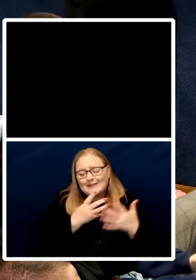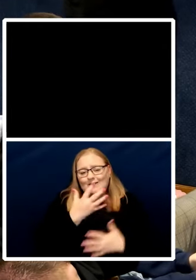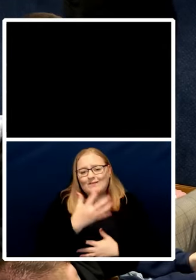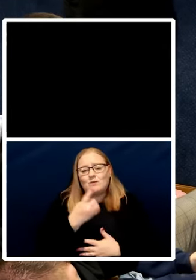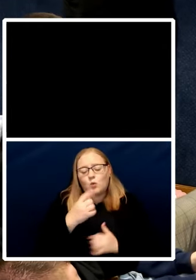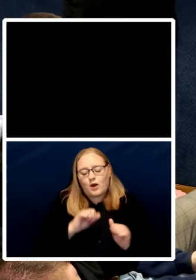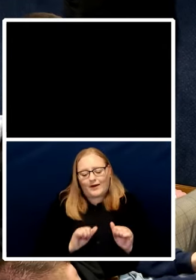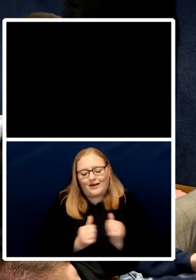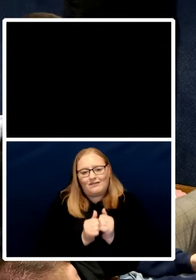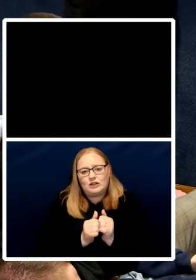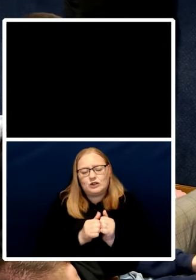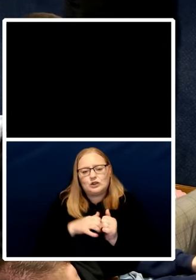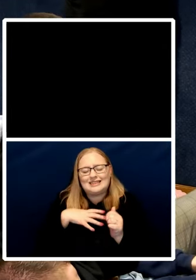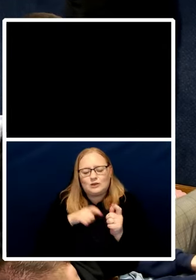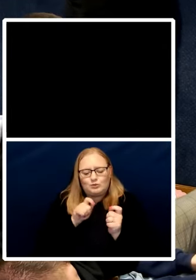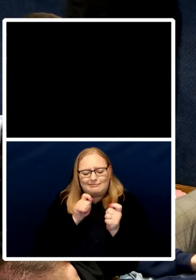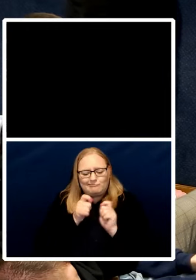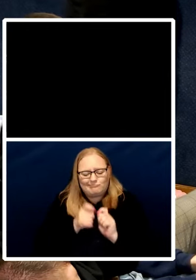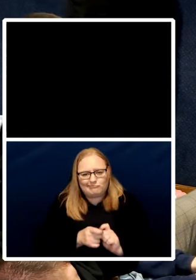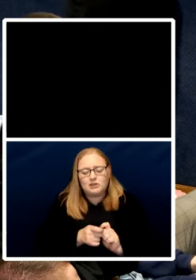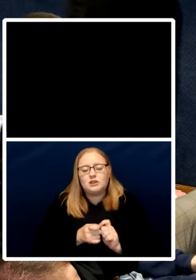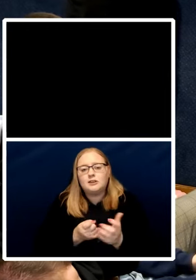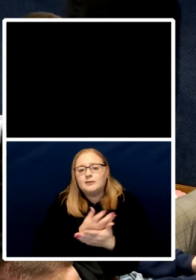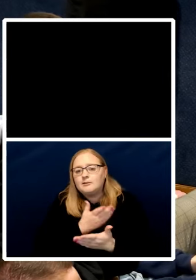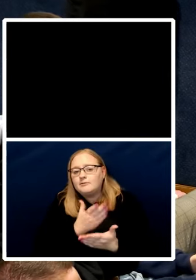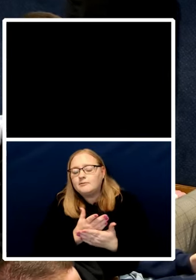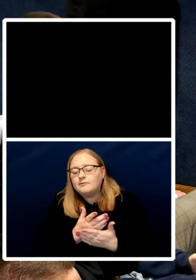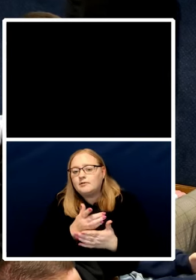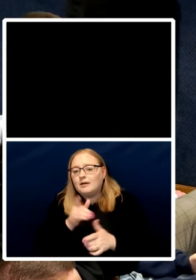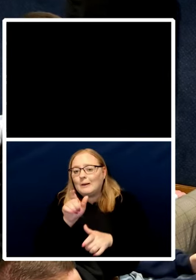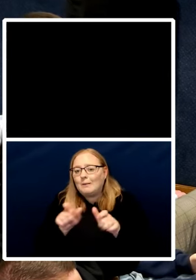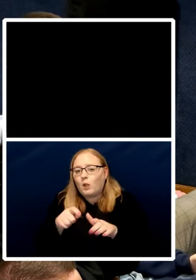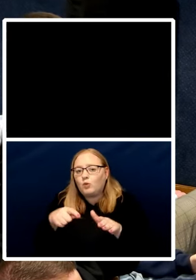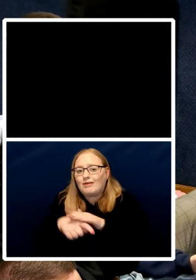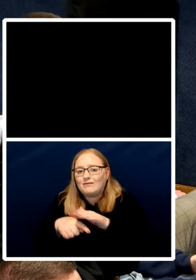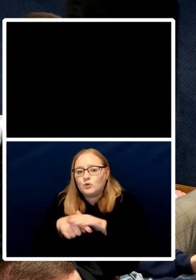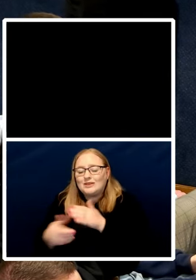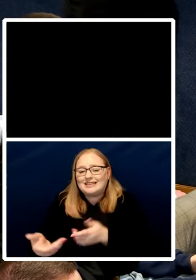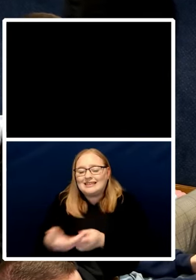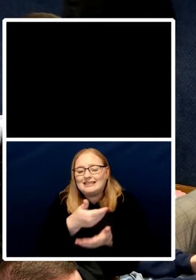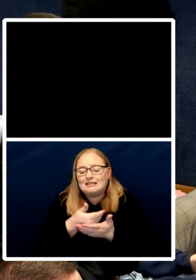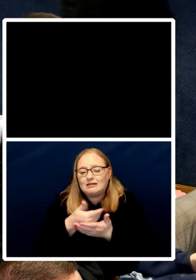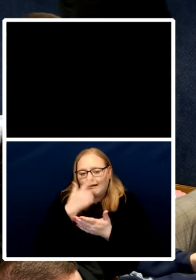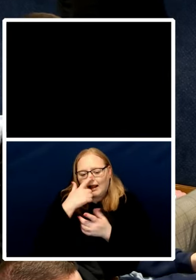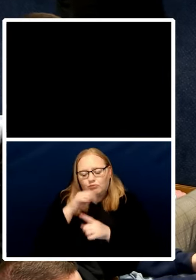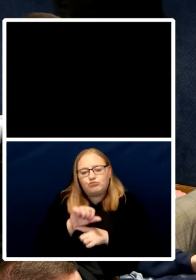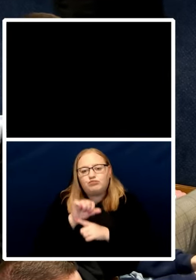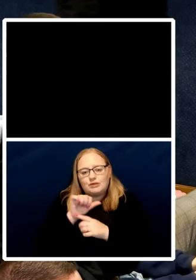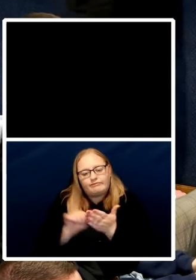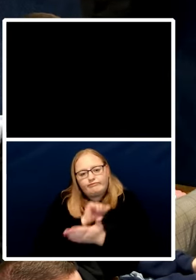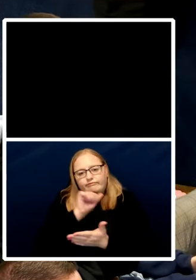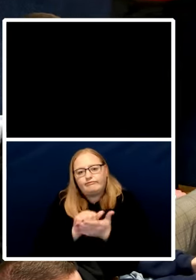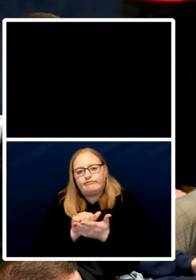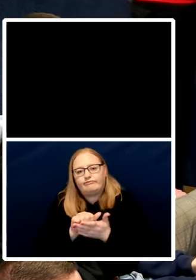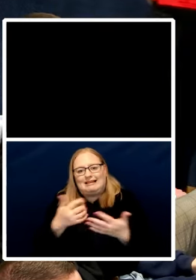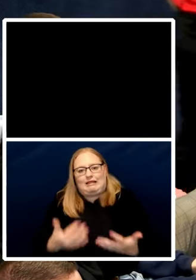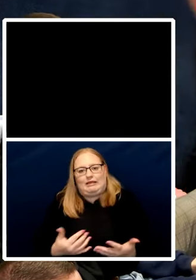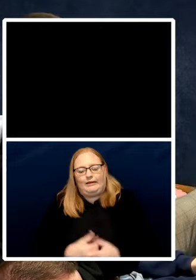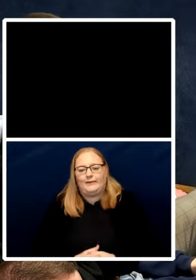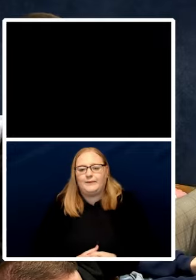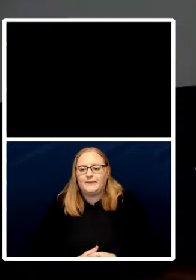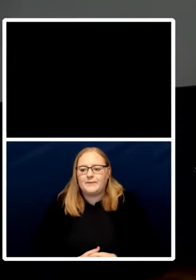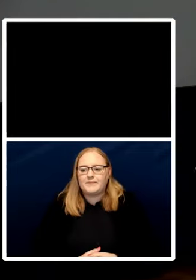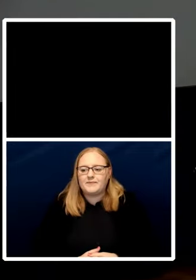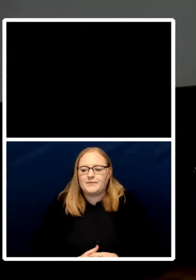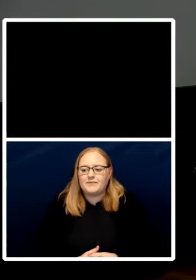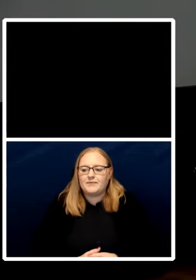um to ensure that refugees um can't be properly protected in the 21st century shall